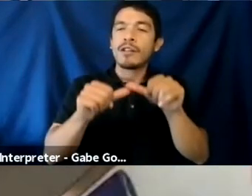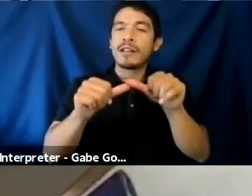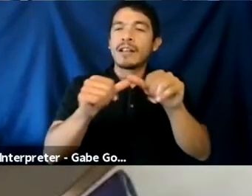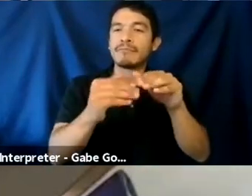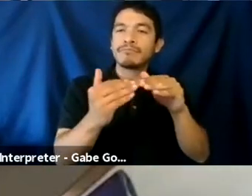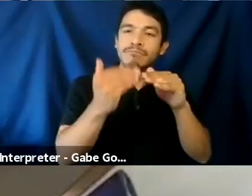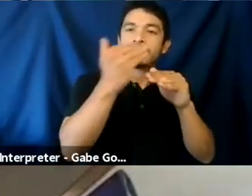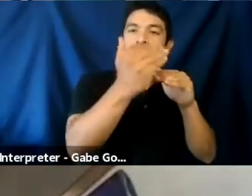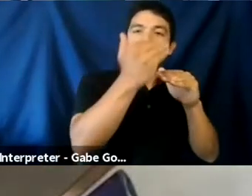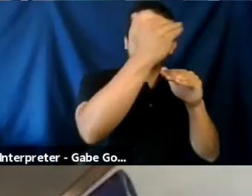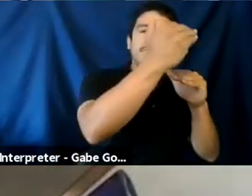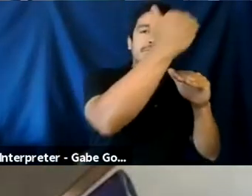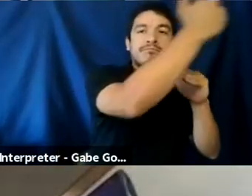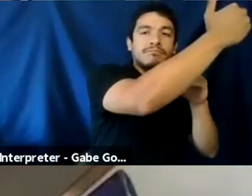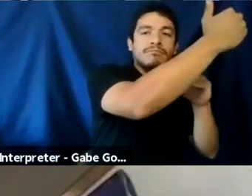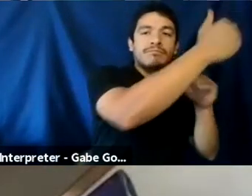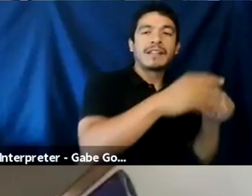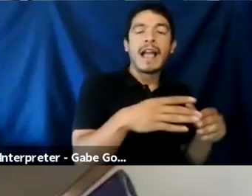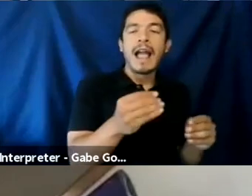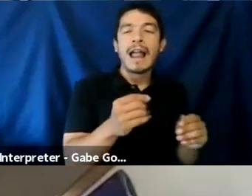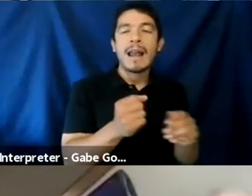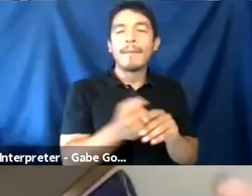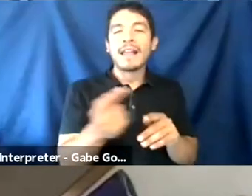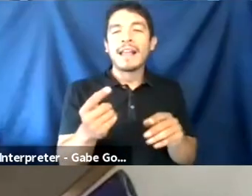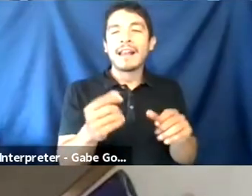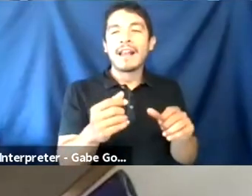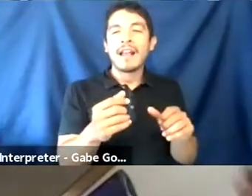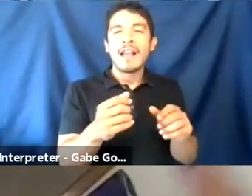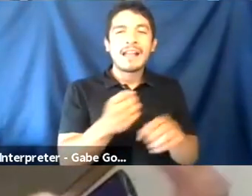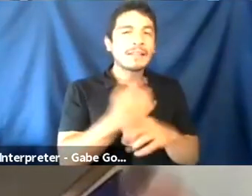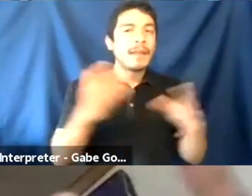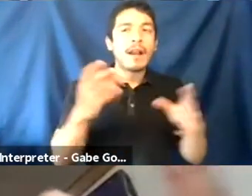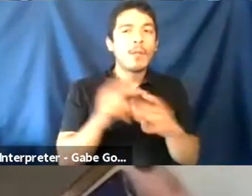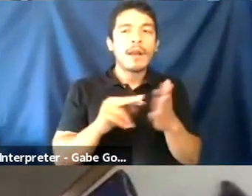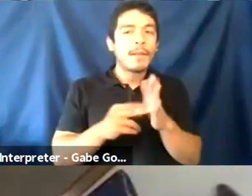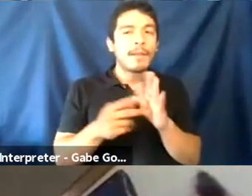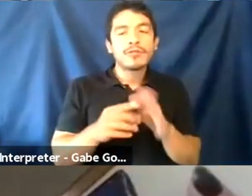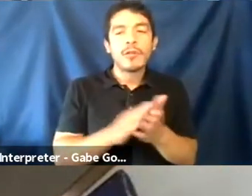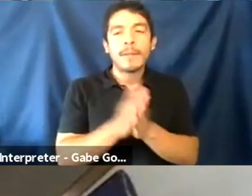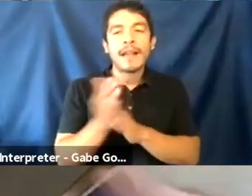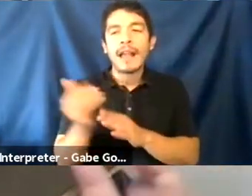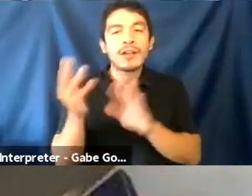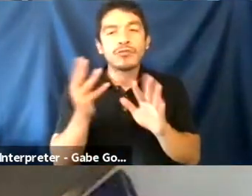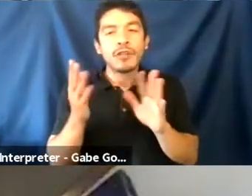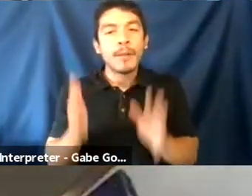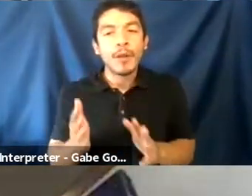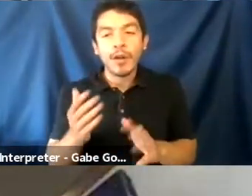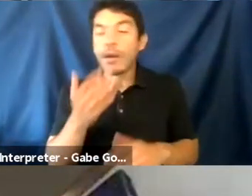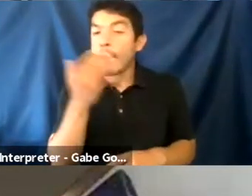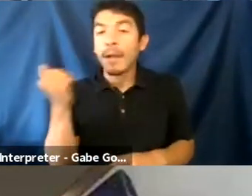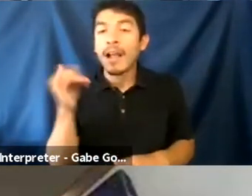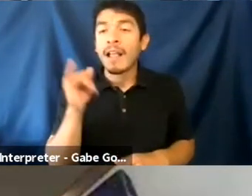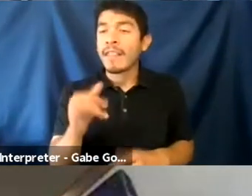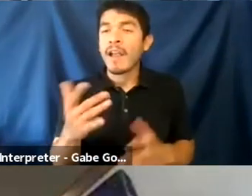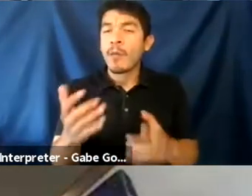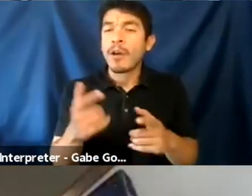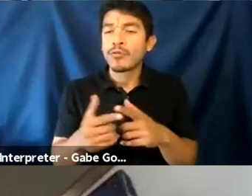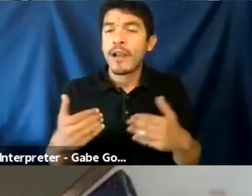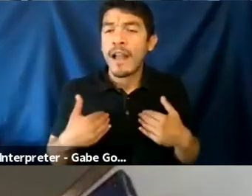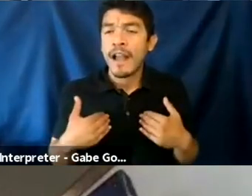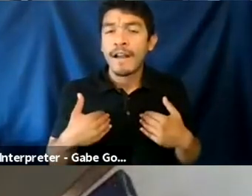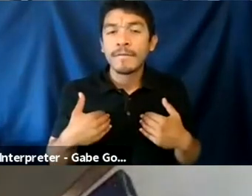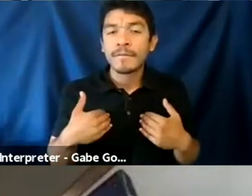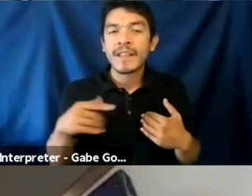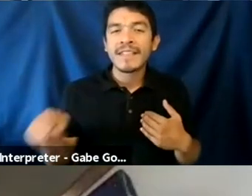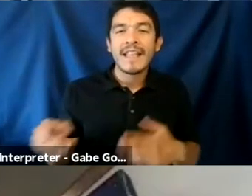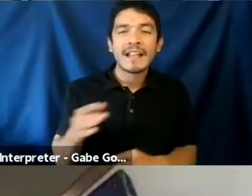extending it. And like, you know, I'm expanding, you know, what it means to be a gamer or expanding what it means to be a streamer because they want to just have, you know, have like, you know,